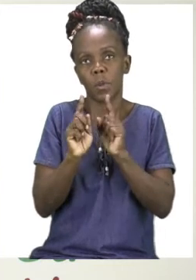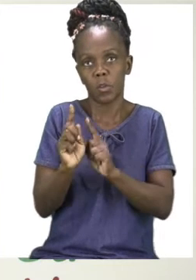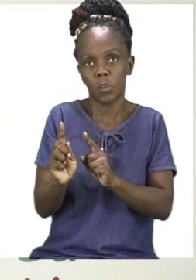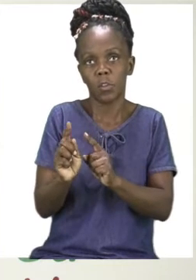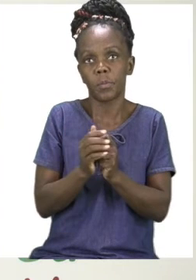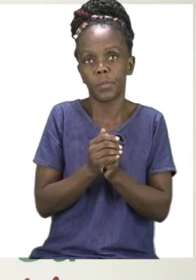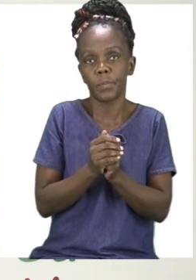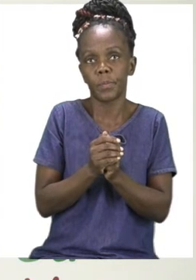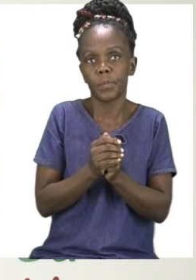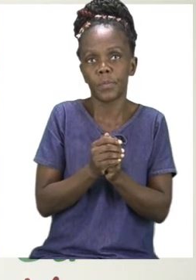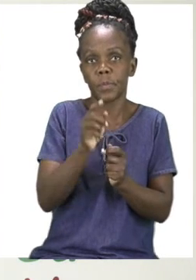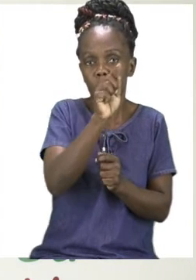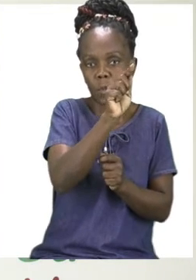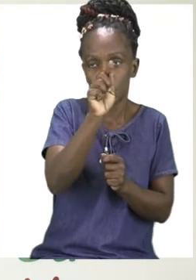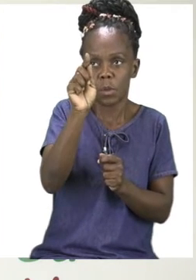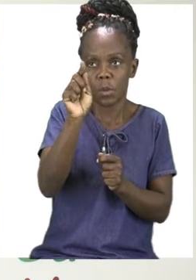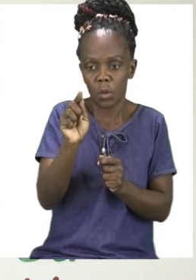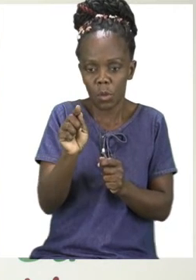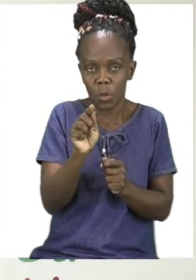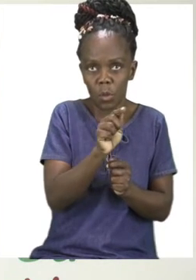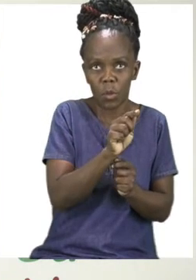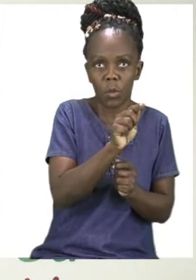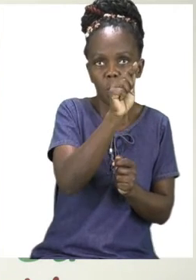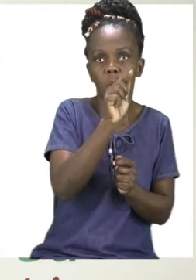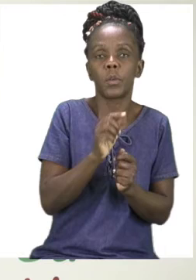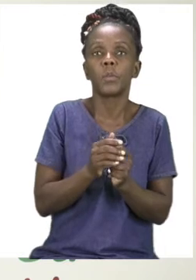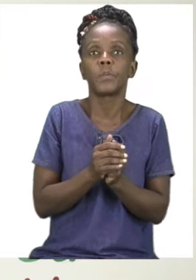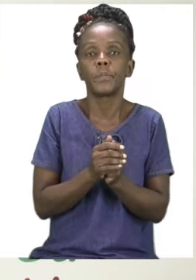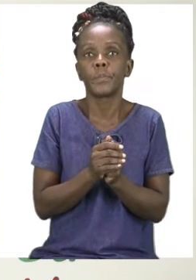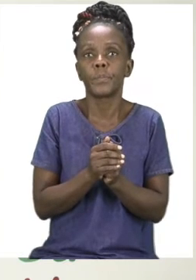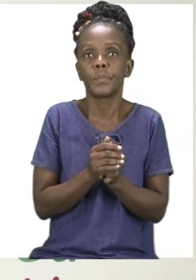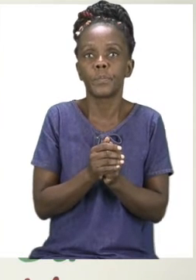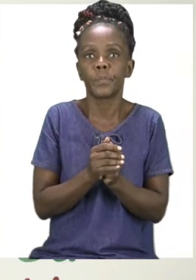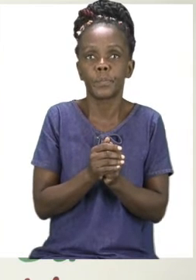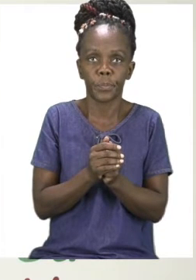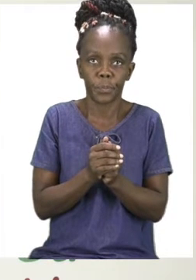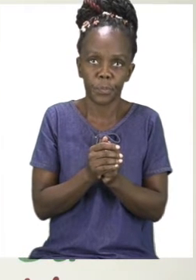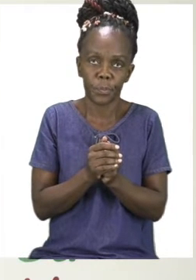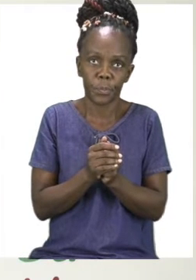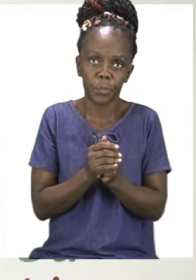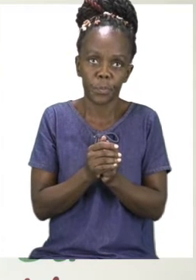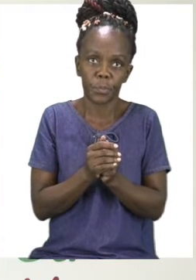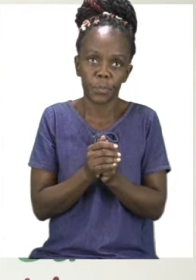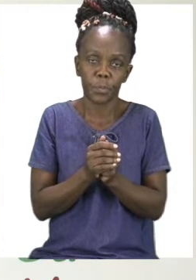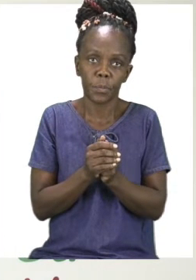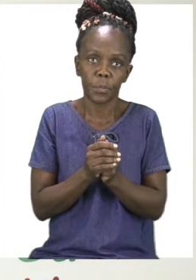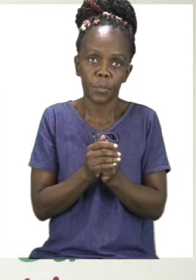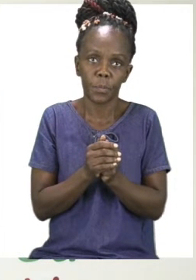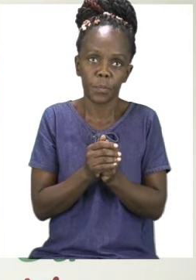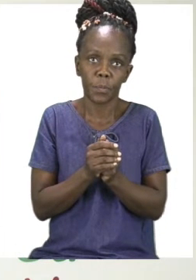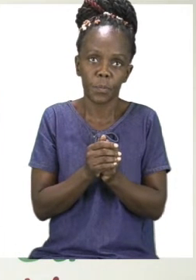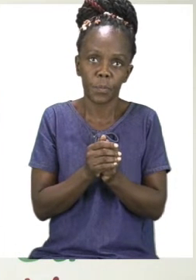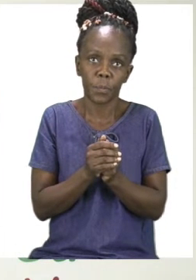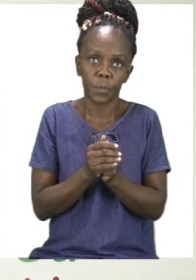Square. Okay. Well done. And then we have another